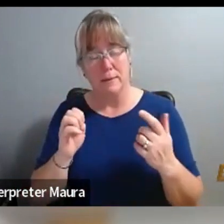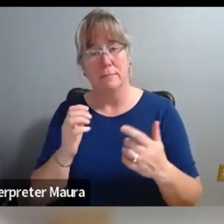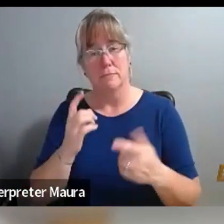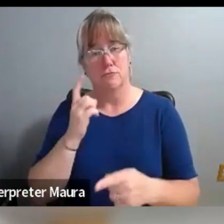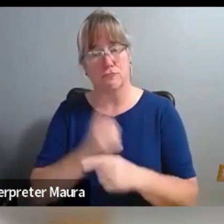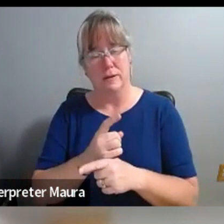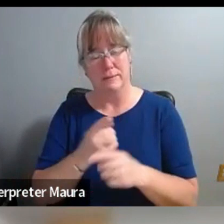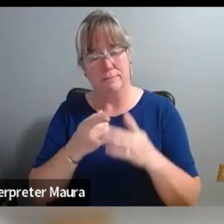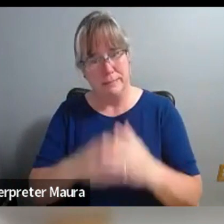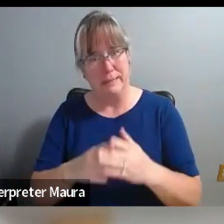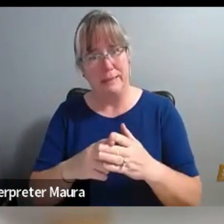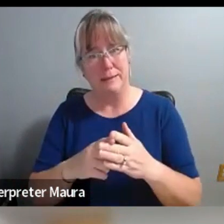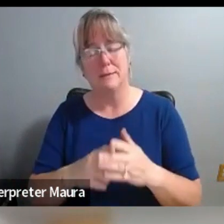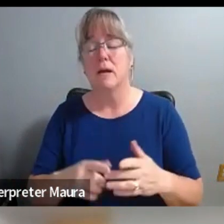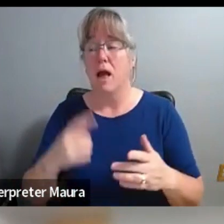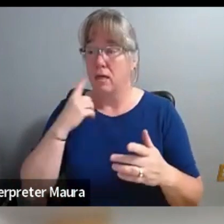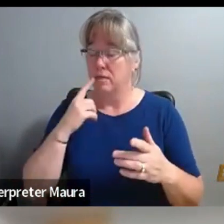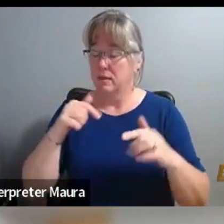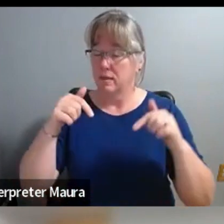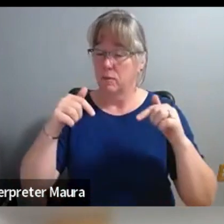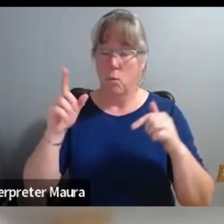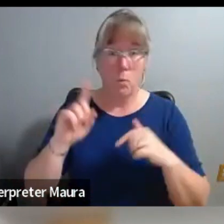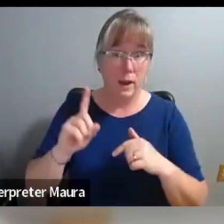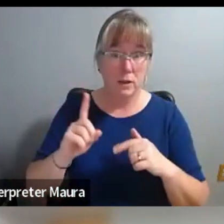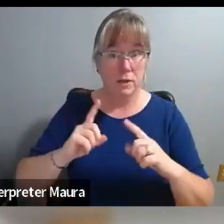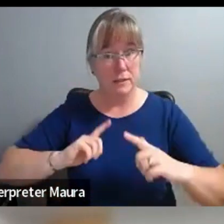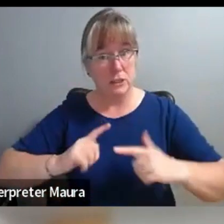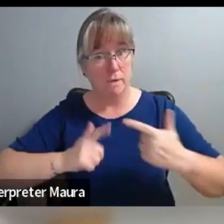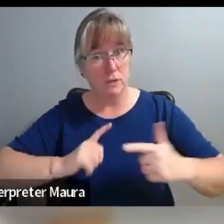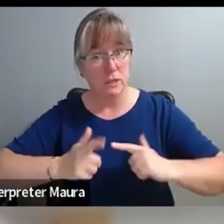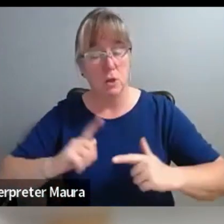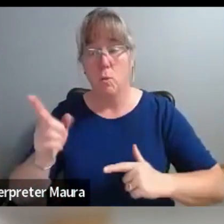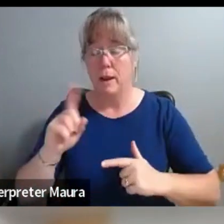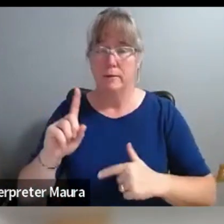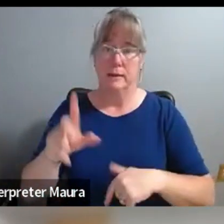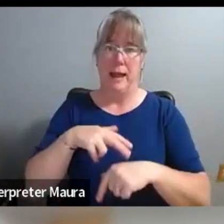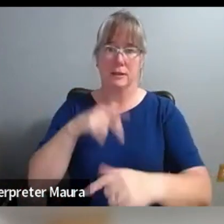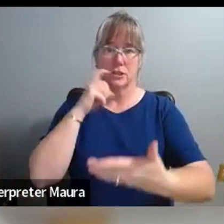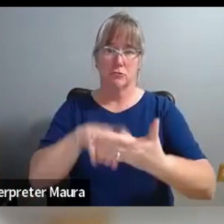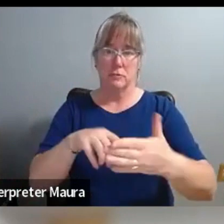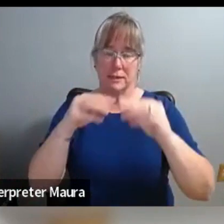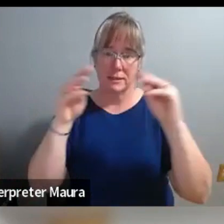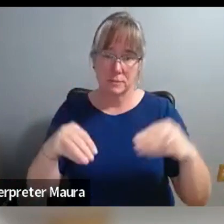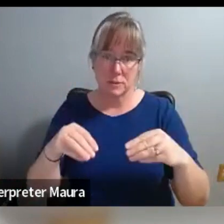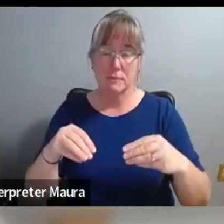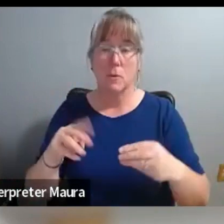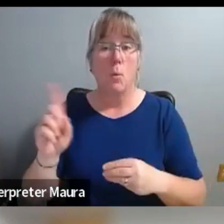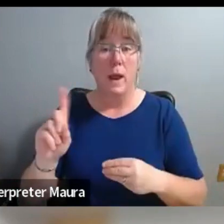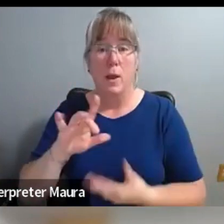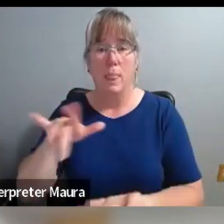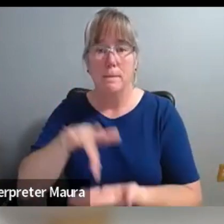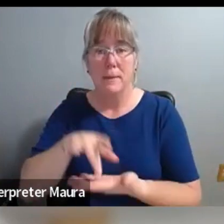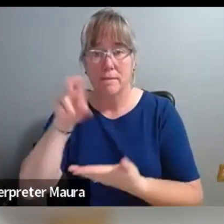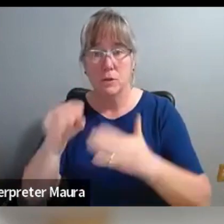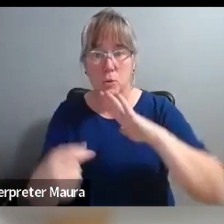I can't think of a better place to have this conversation than a nationally recognized museum in the middle of the United States,